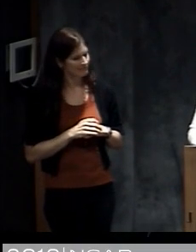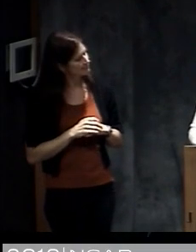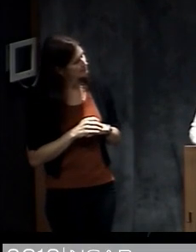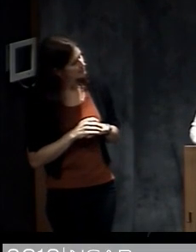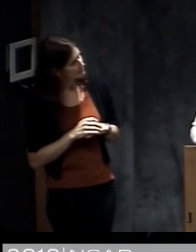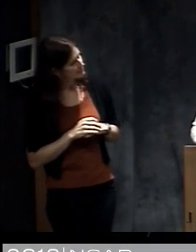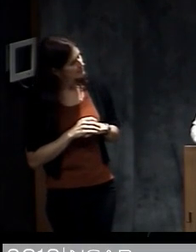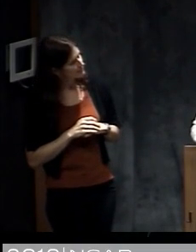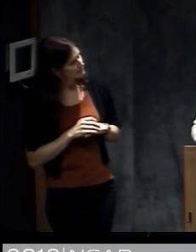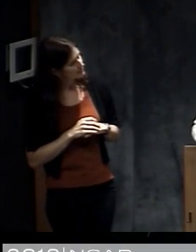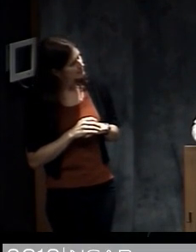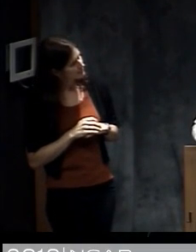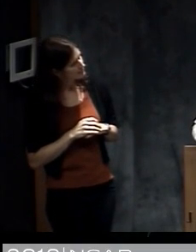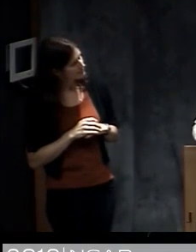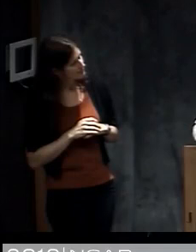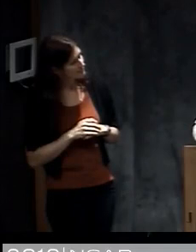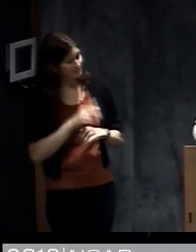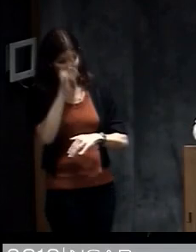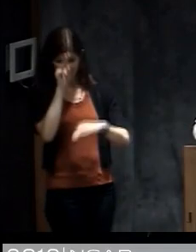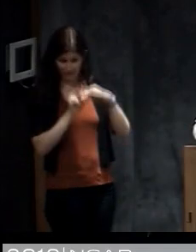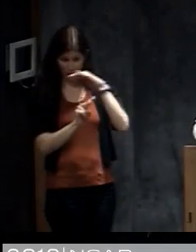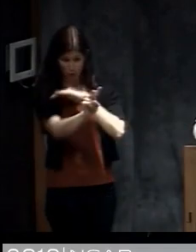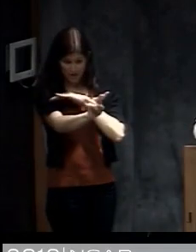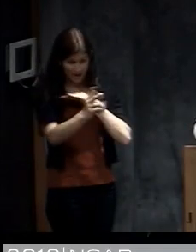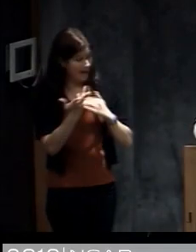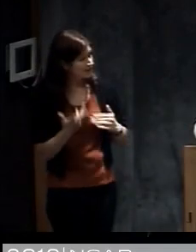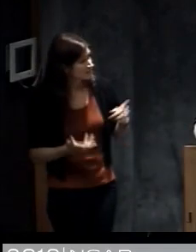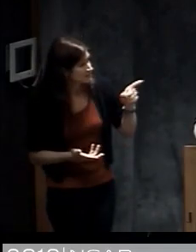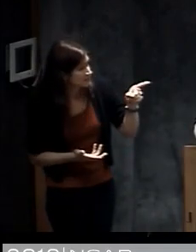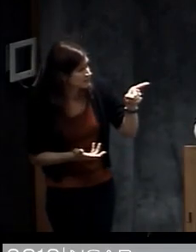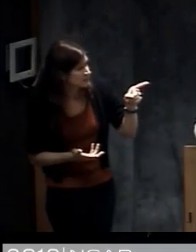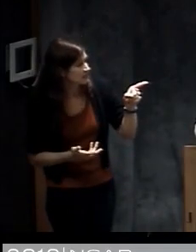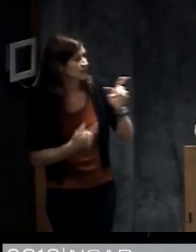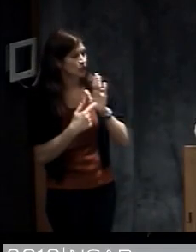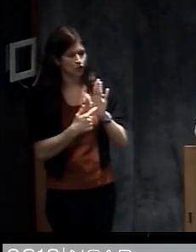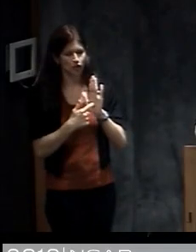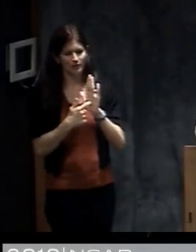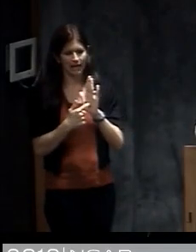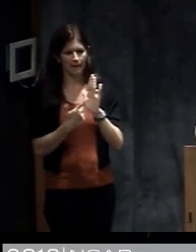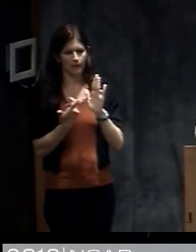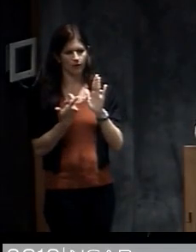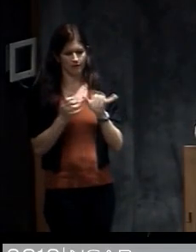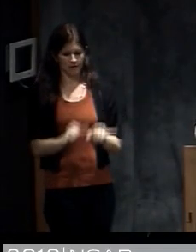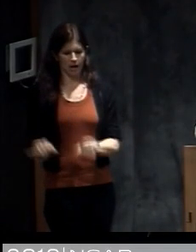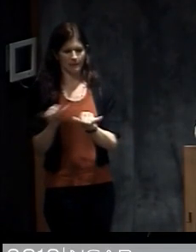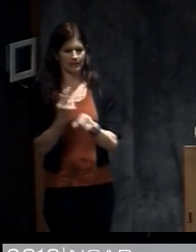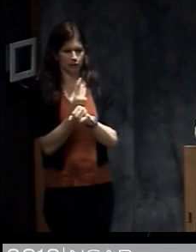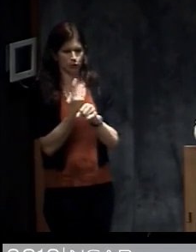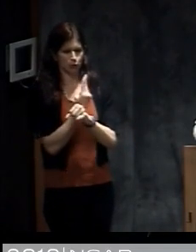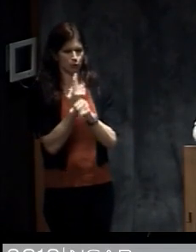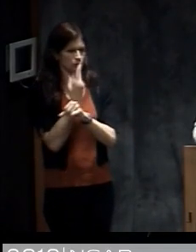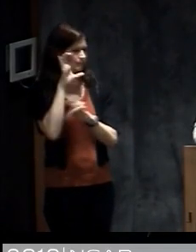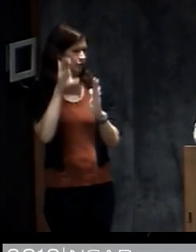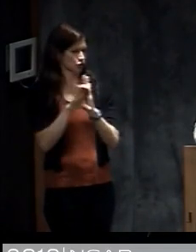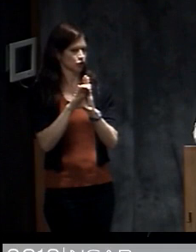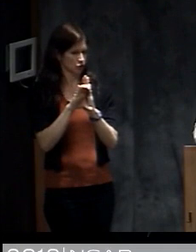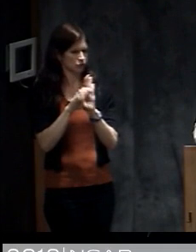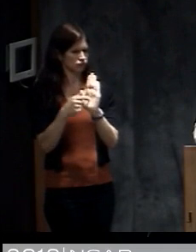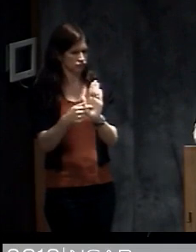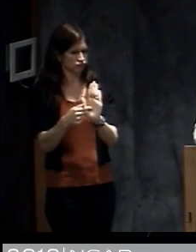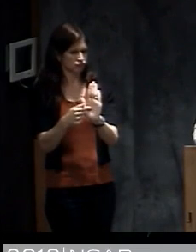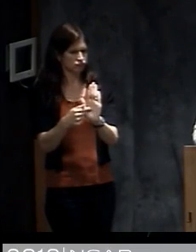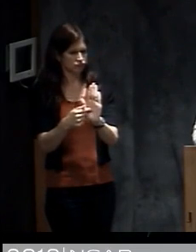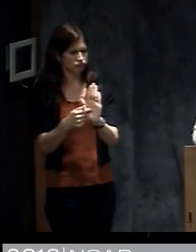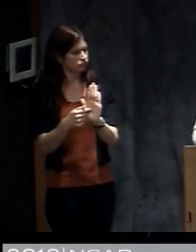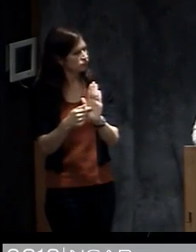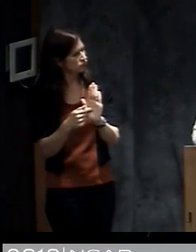So as far as the forecast go of the storm today this shows an example of one of the most commonly used forecast images for hurricanes. It's